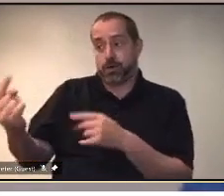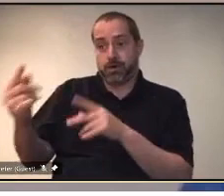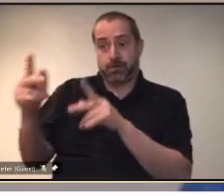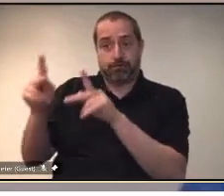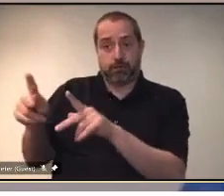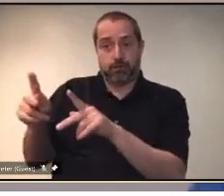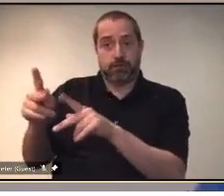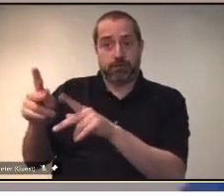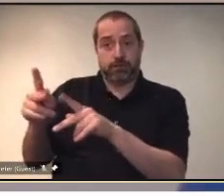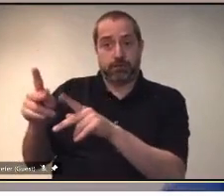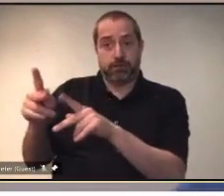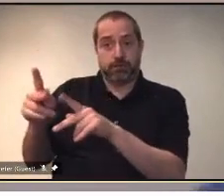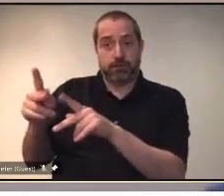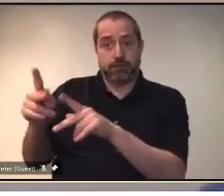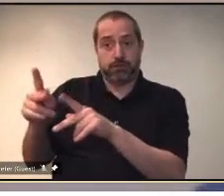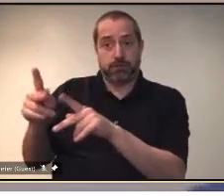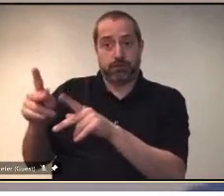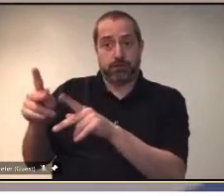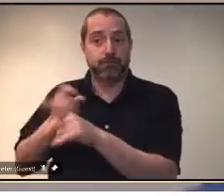Saskatchewan's ICU